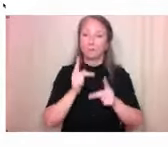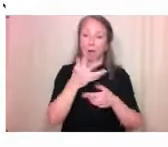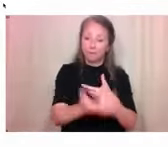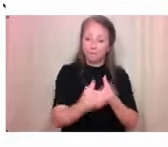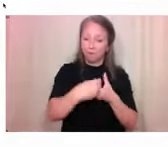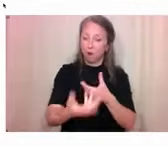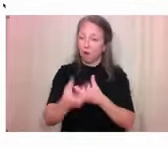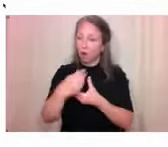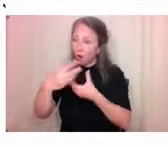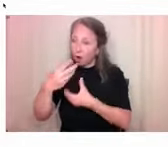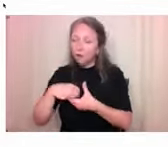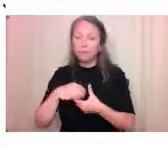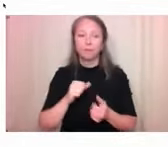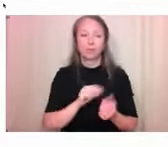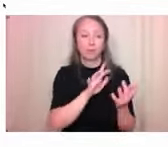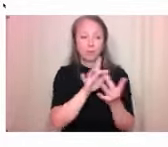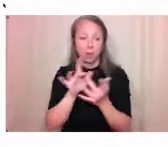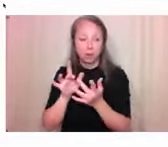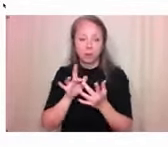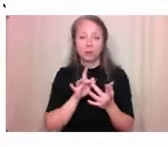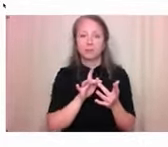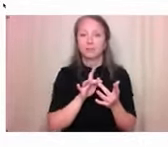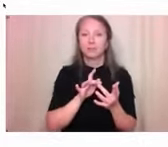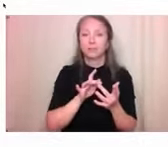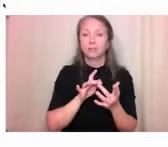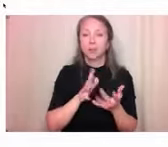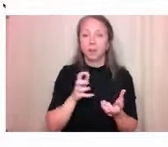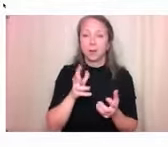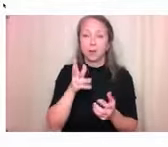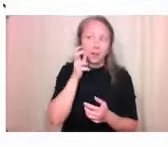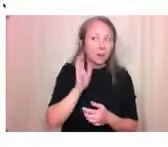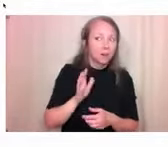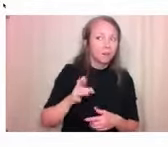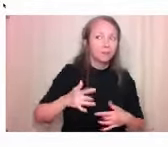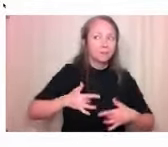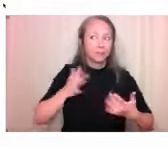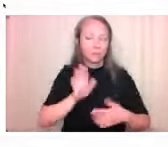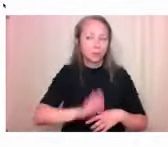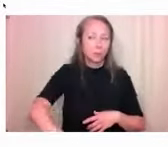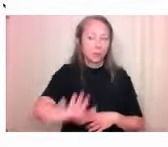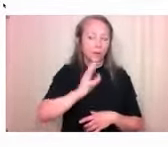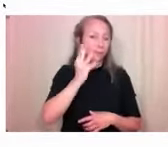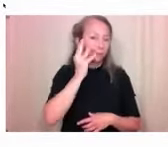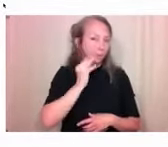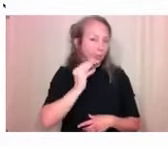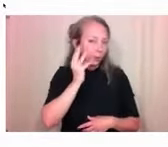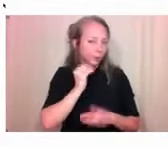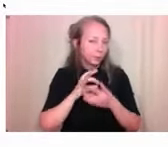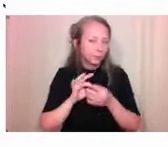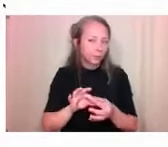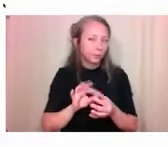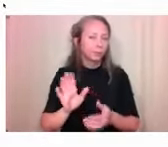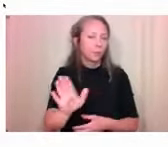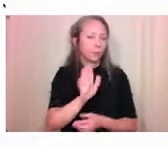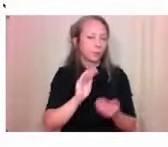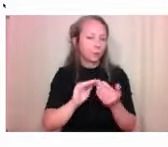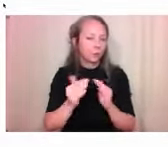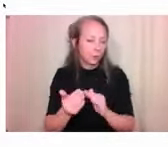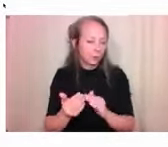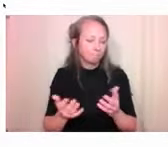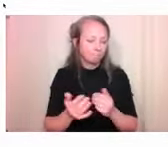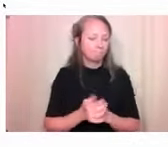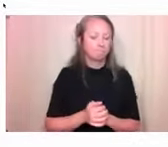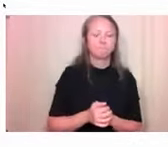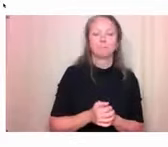um, on your experiences, uh, of, you know, inequity in your communities and, and, and also like highlight